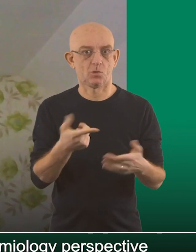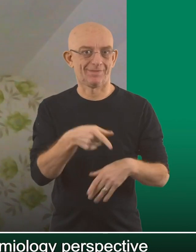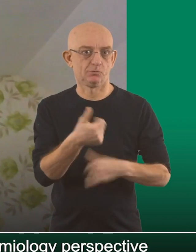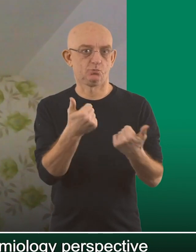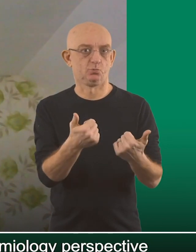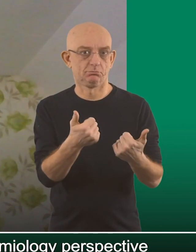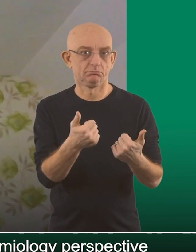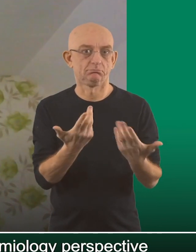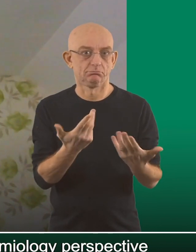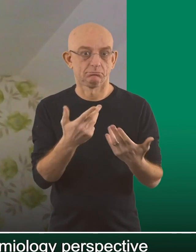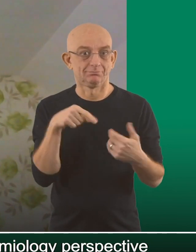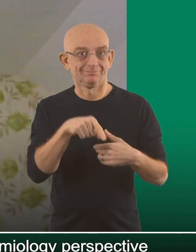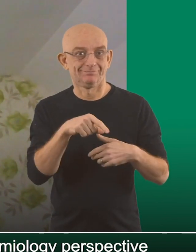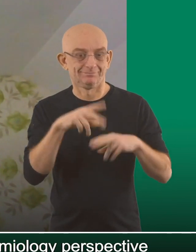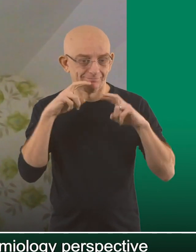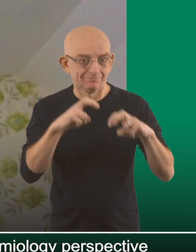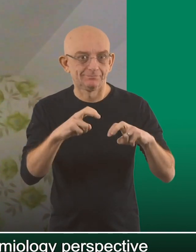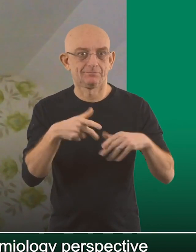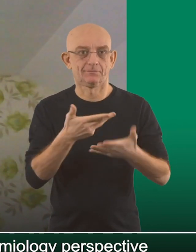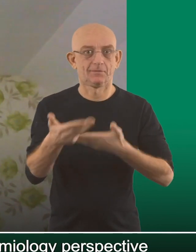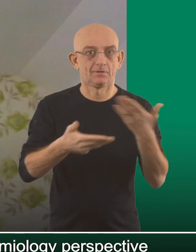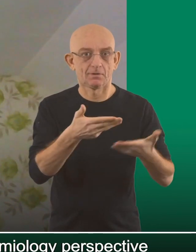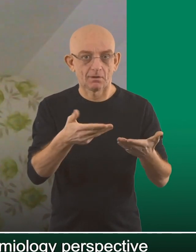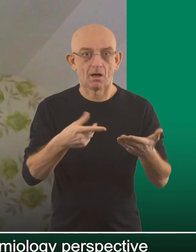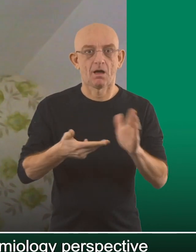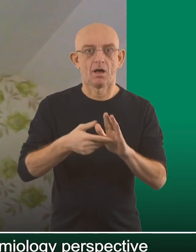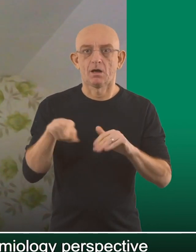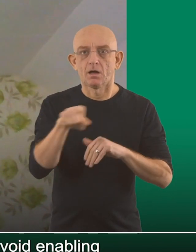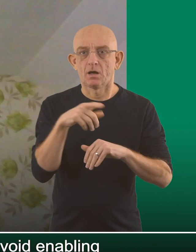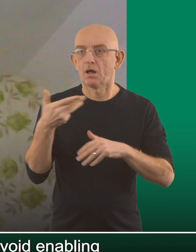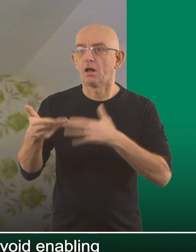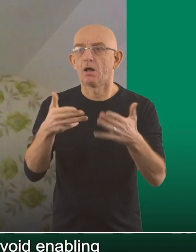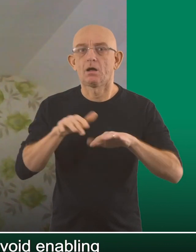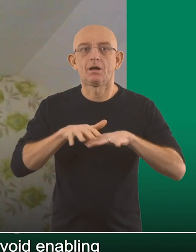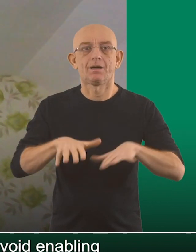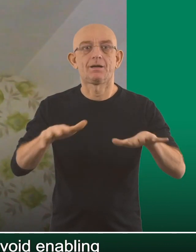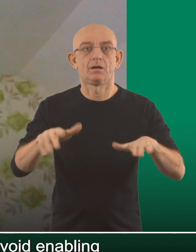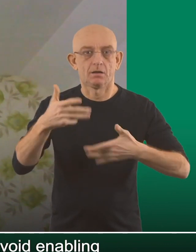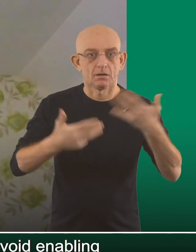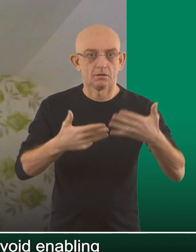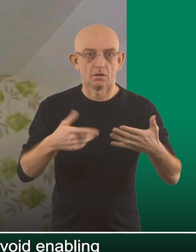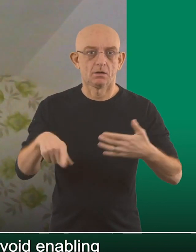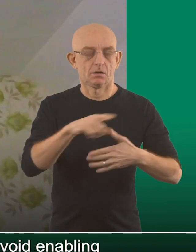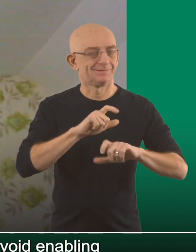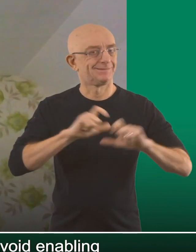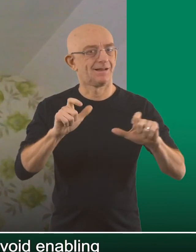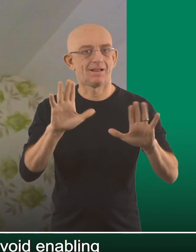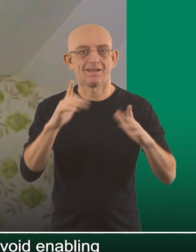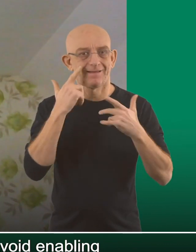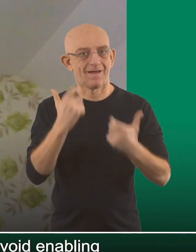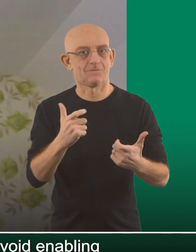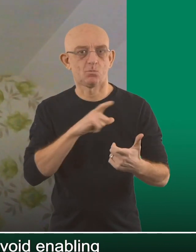And that's obviously really good from an epidemiology perspective and a transmission perspective. Still care is needed.